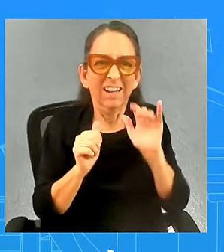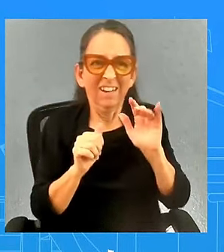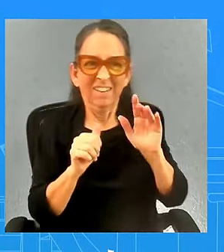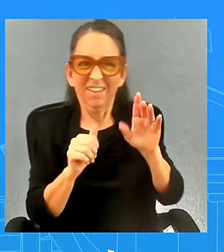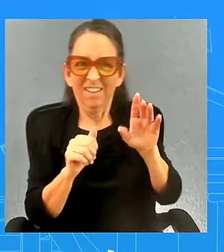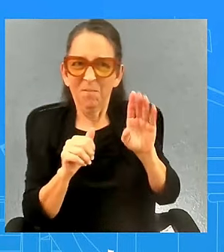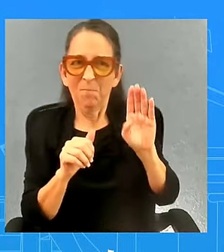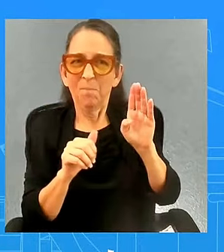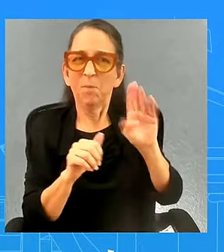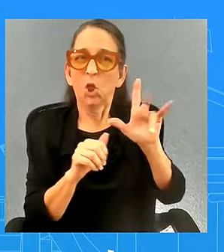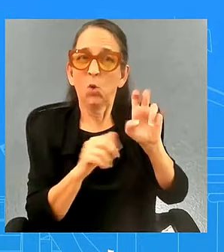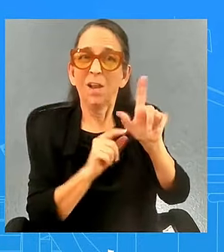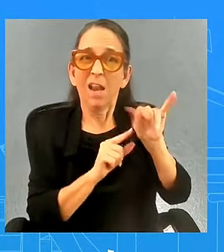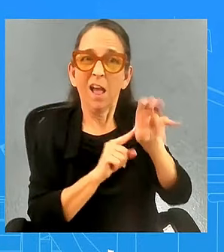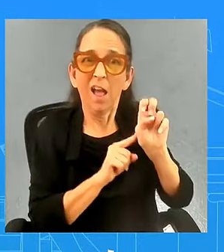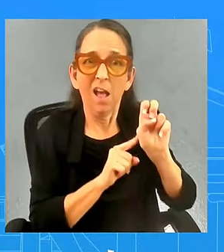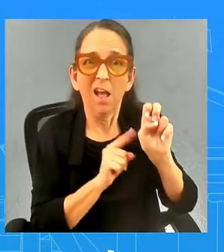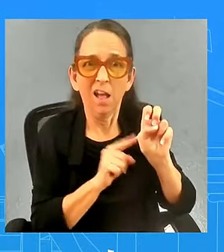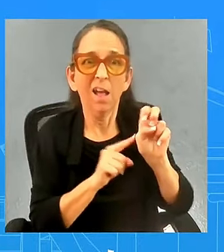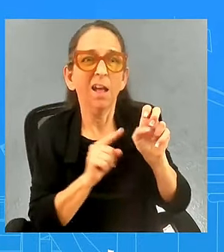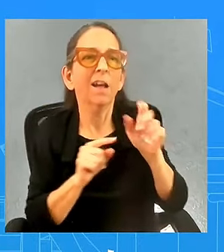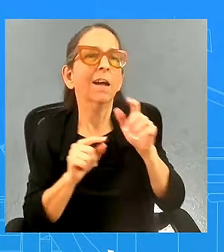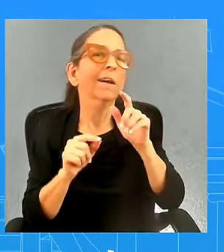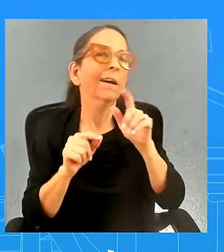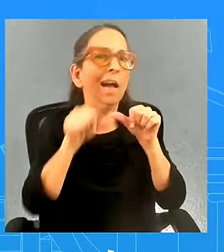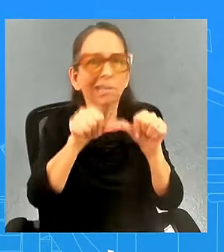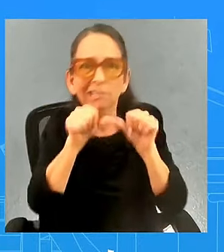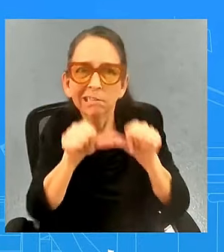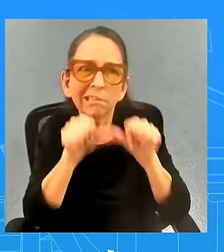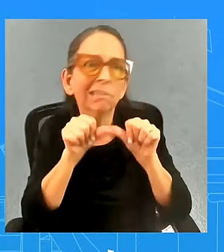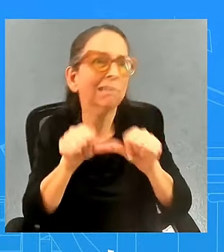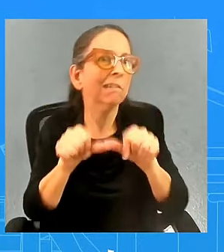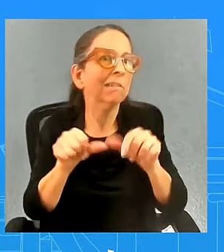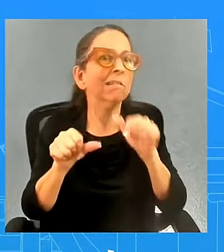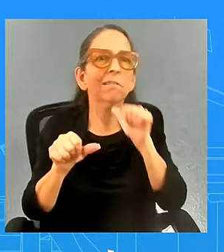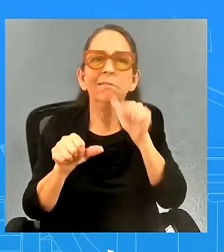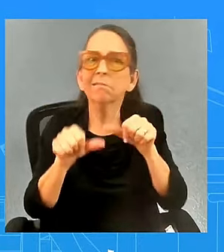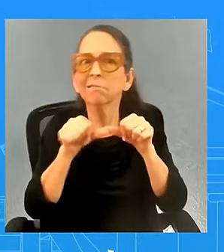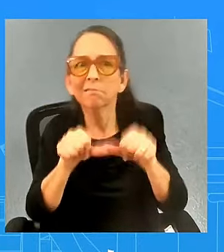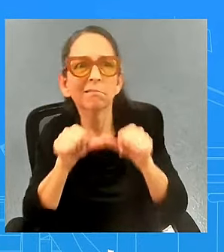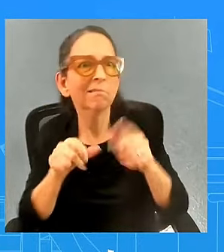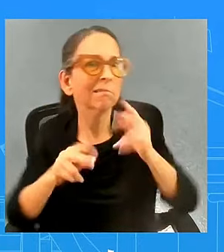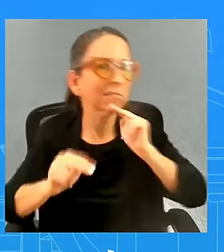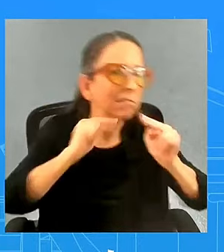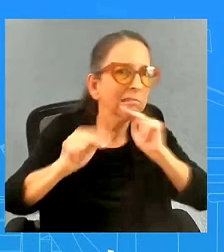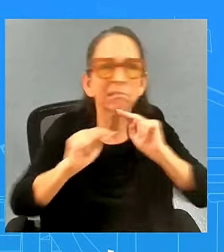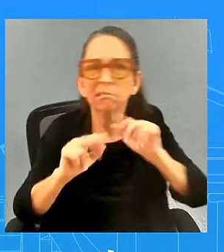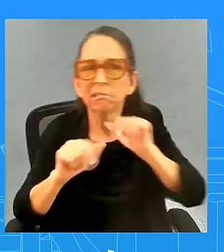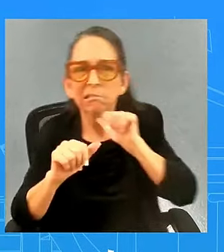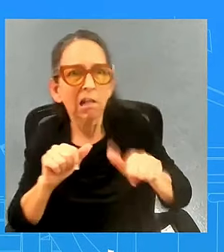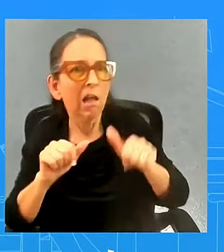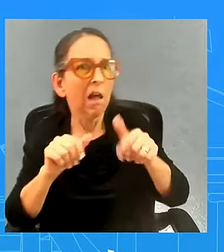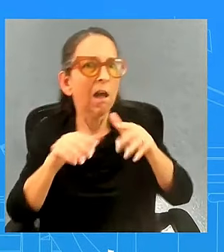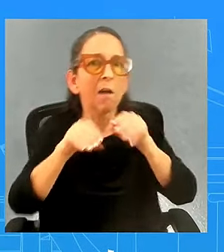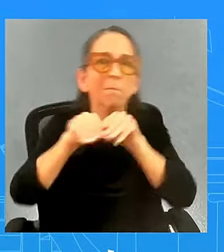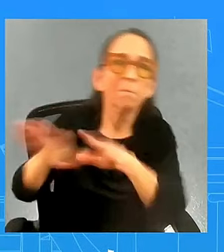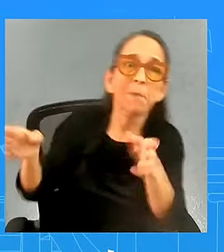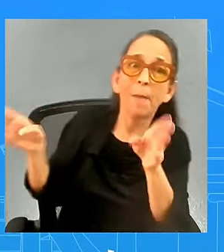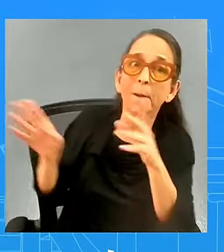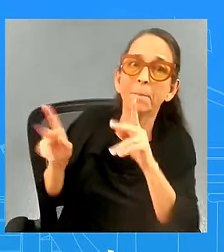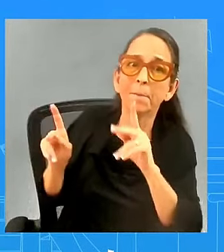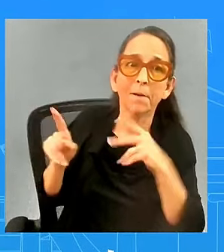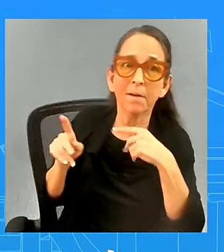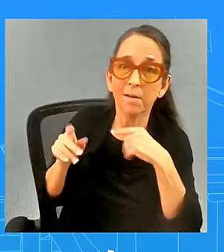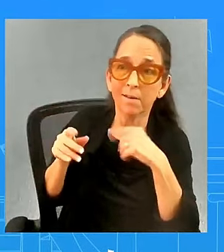as at to um not having negotiating certainly in public that is not something that we're going to do from here uh